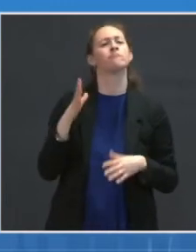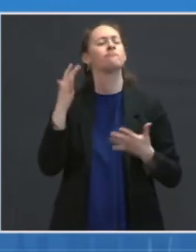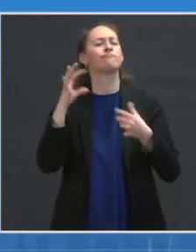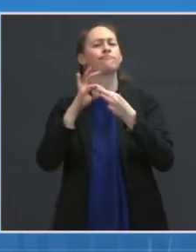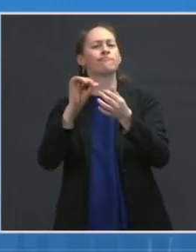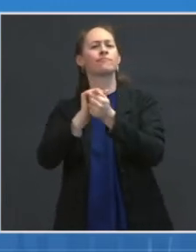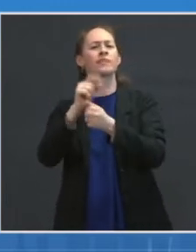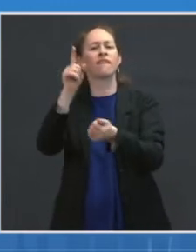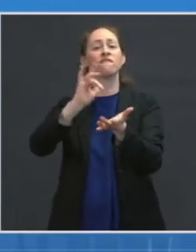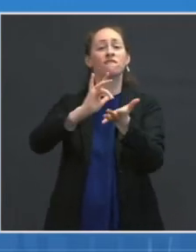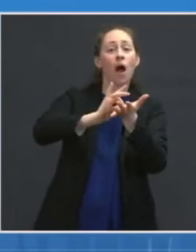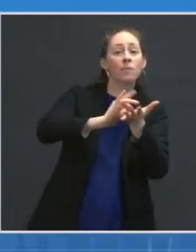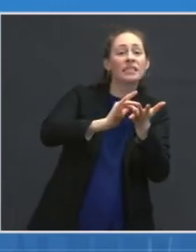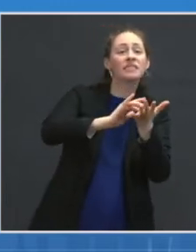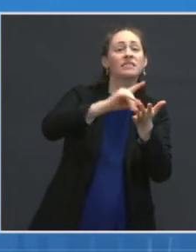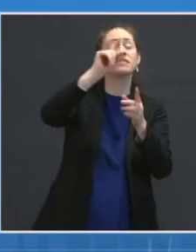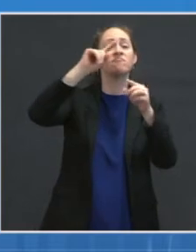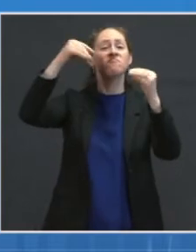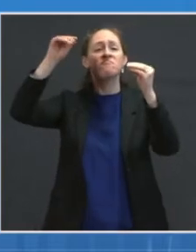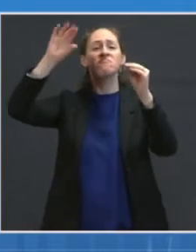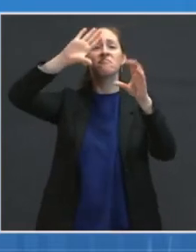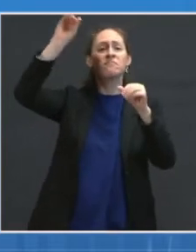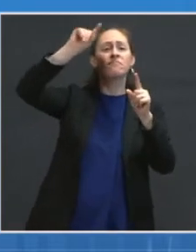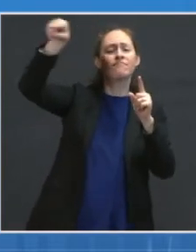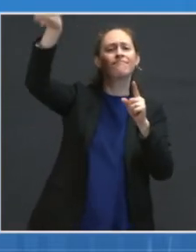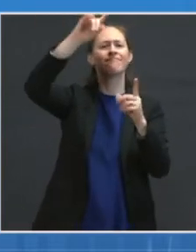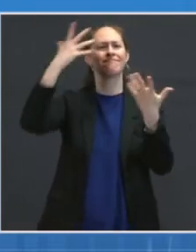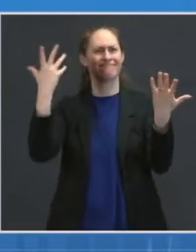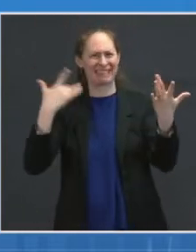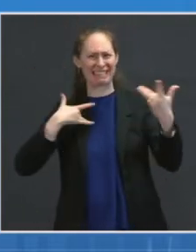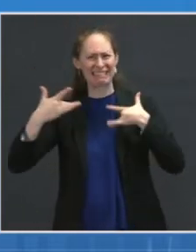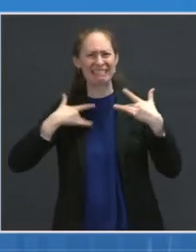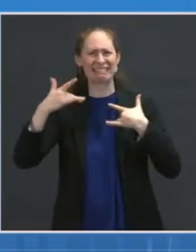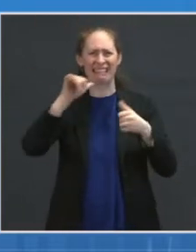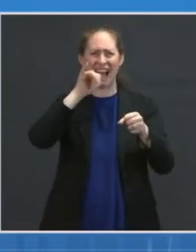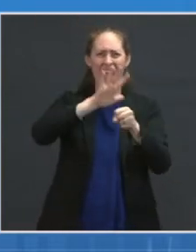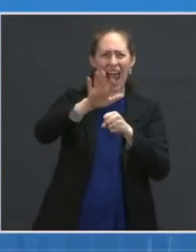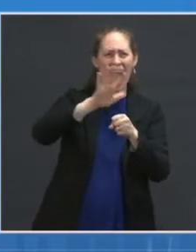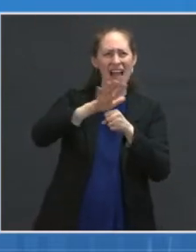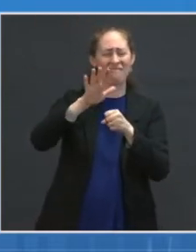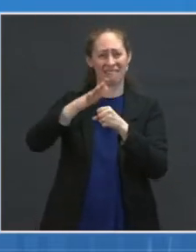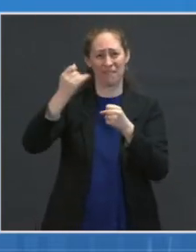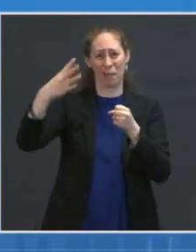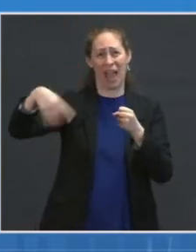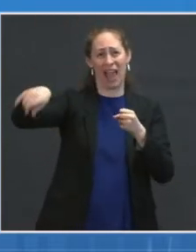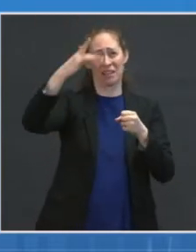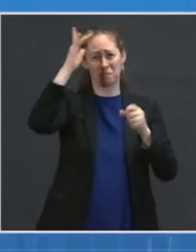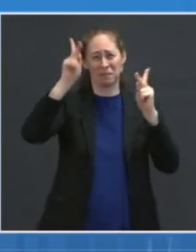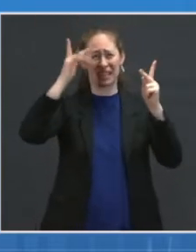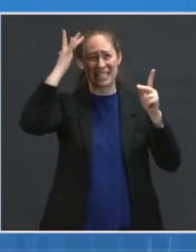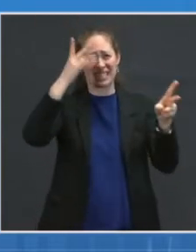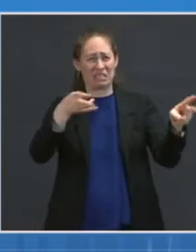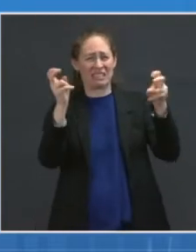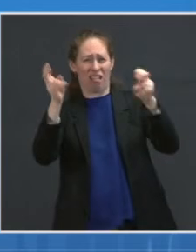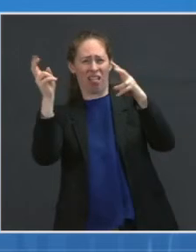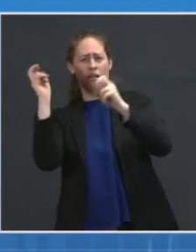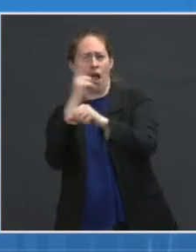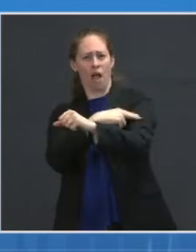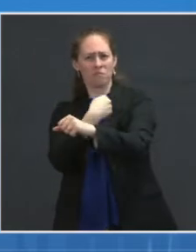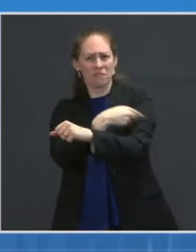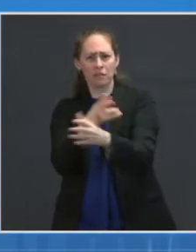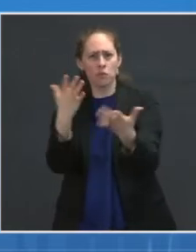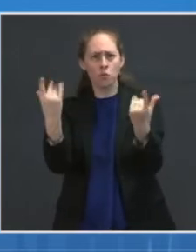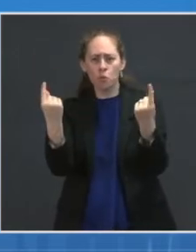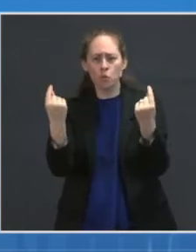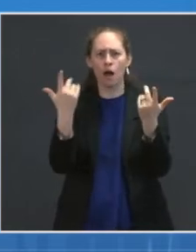transportation has emerged as a significant concern in the community's heart is hit by the virus. What's the plan and the timeline for